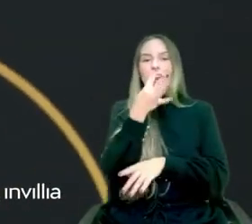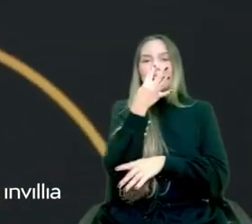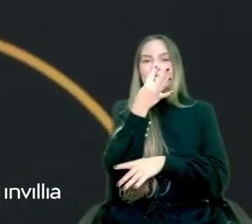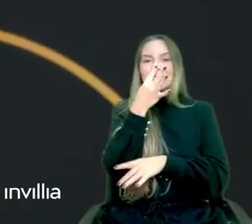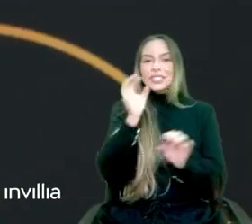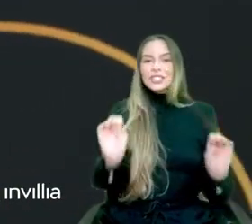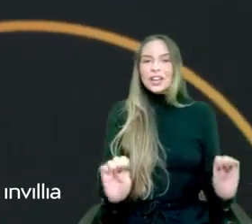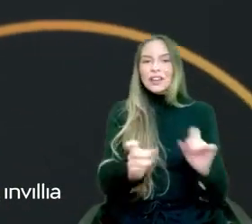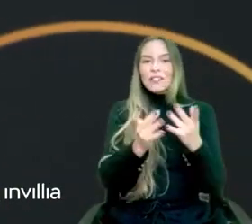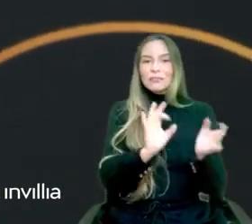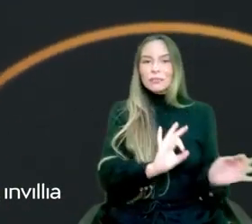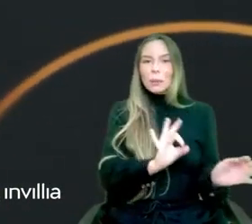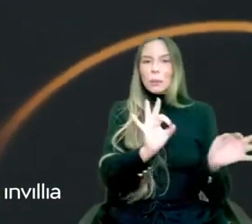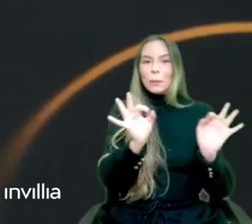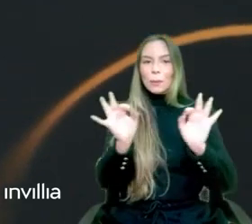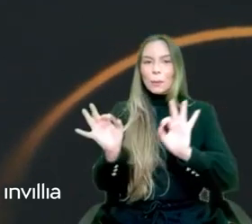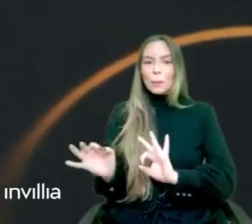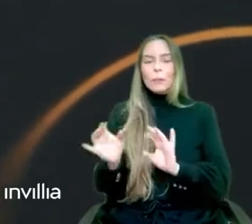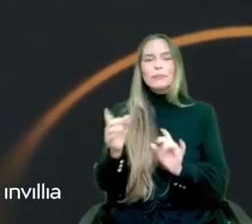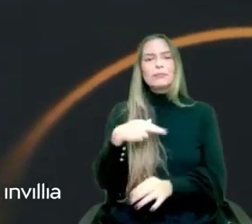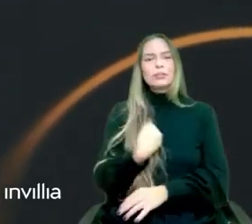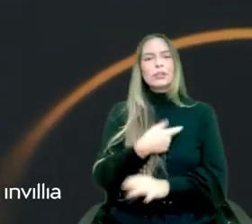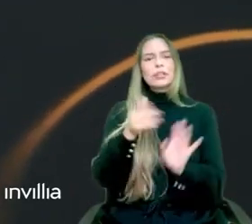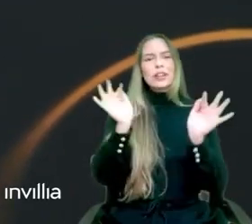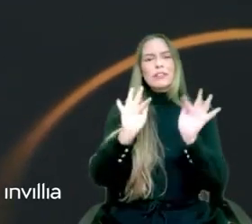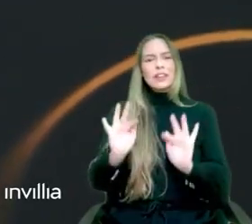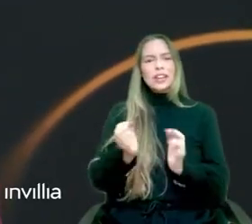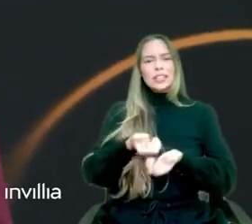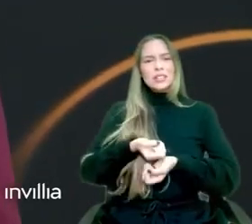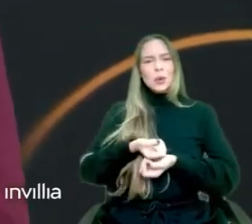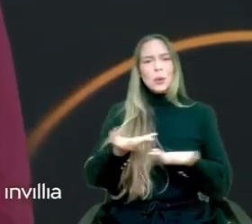to share them with all of you later from here.